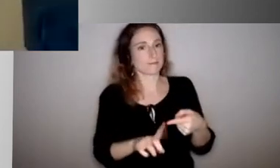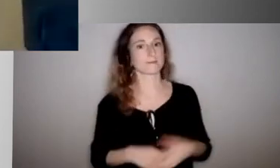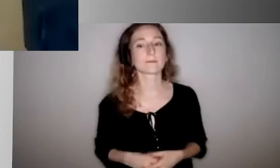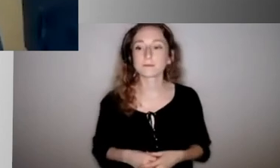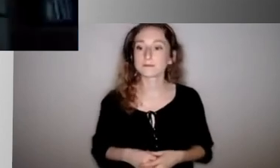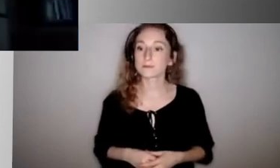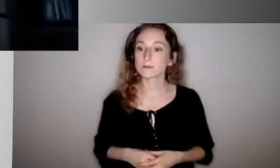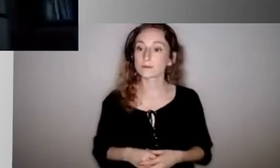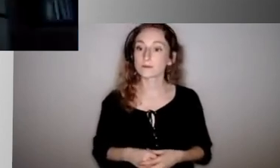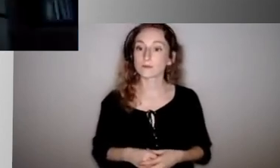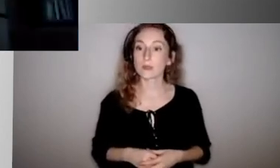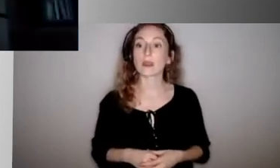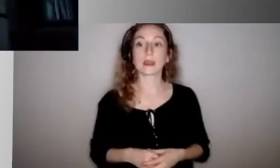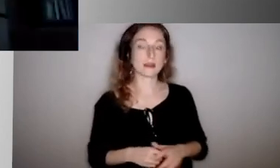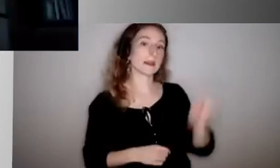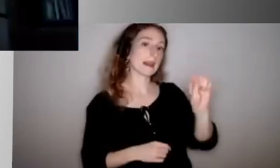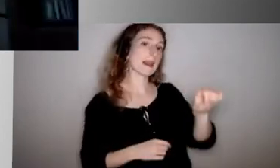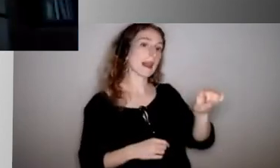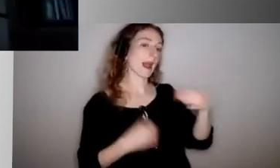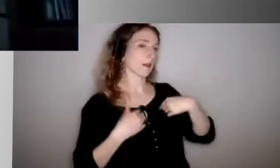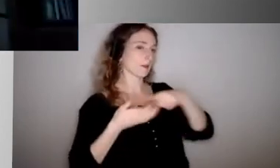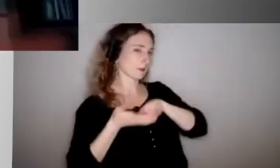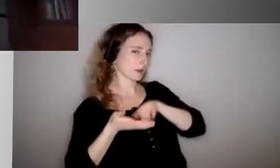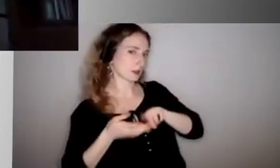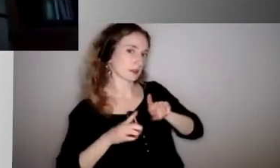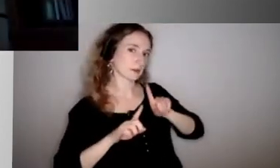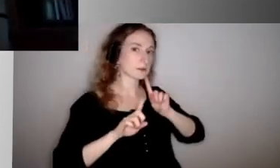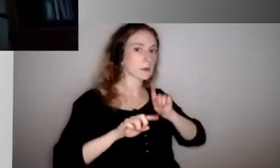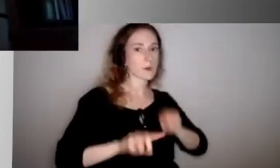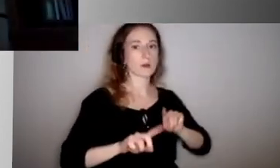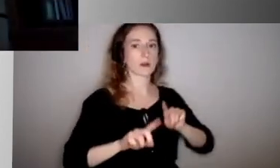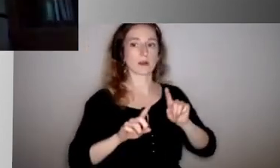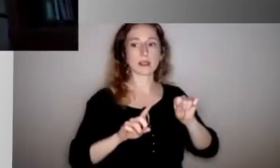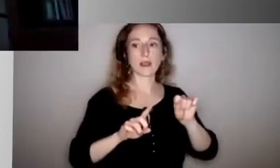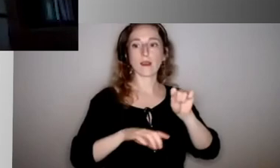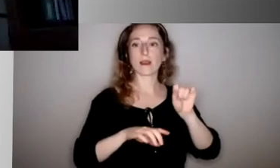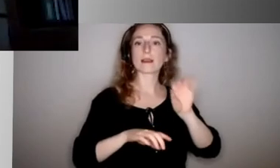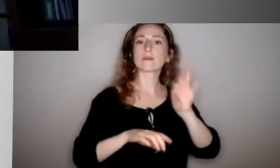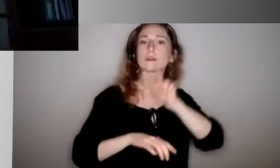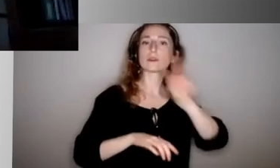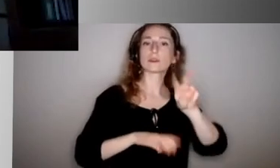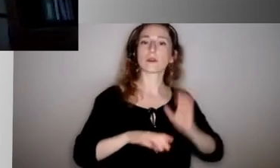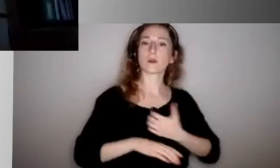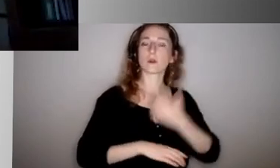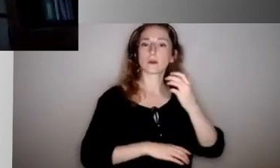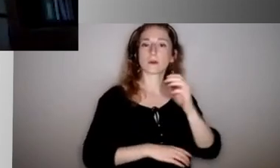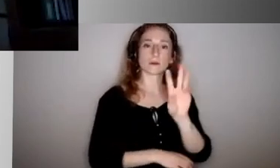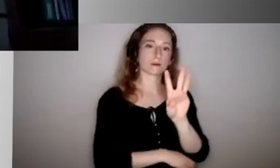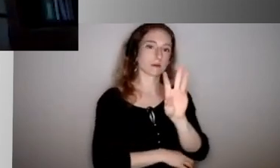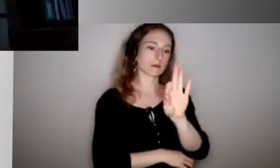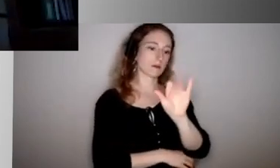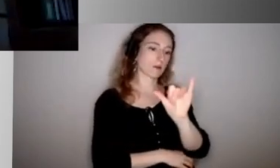And I've been doing some reporting on that topic, on these topics as well. And so if go to WFI's website, we have some stories regarding special